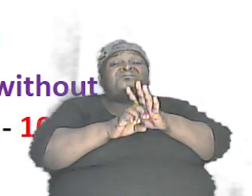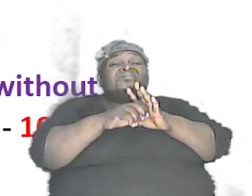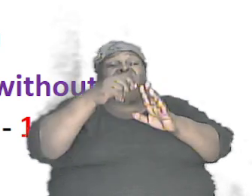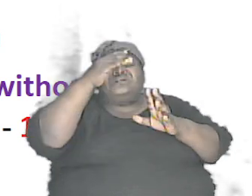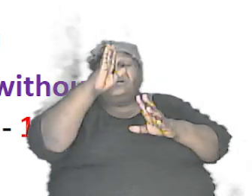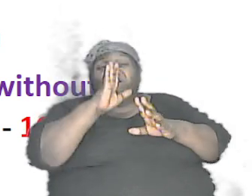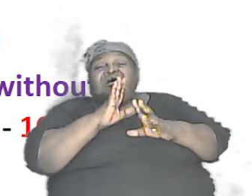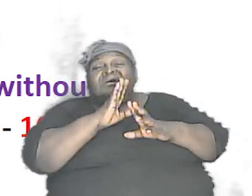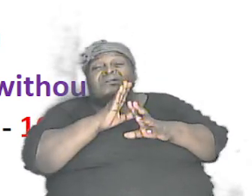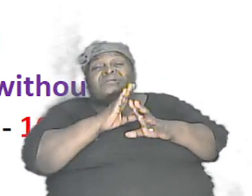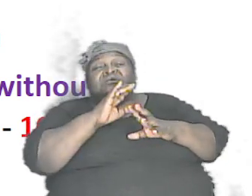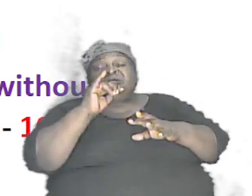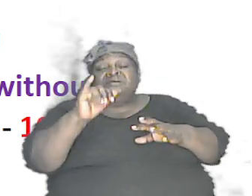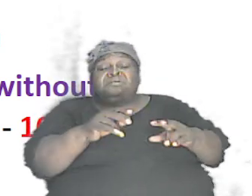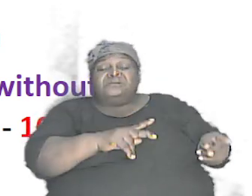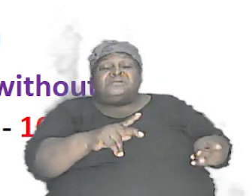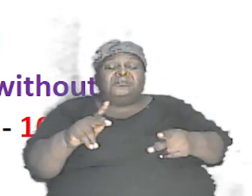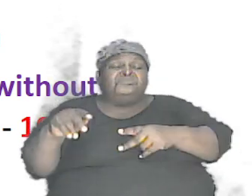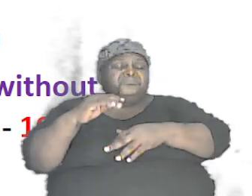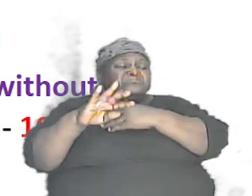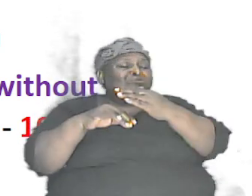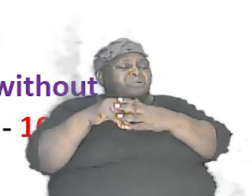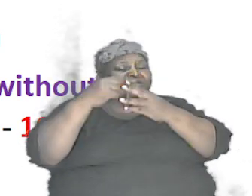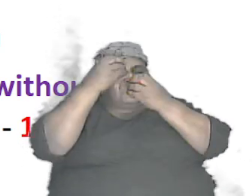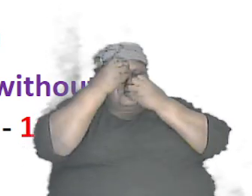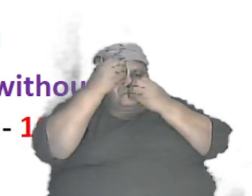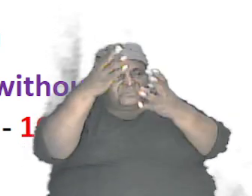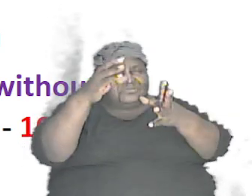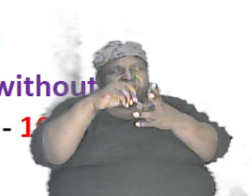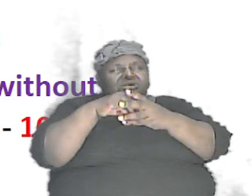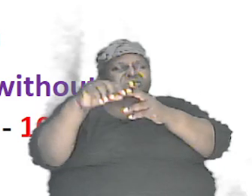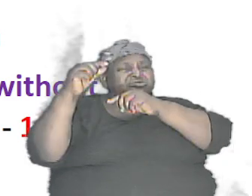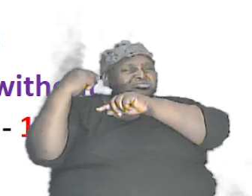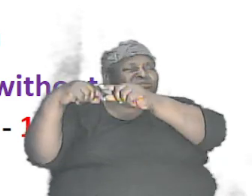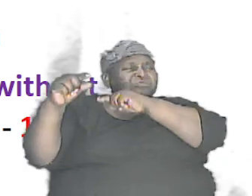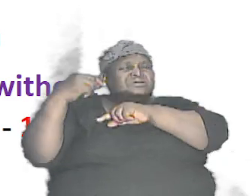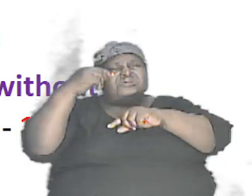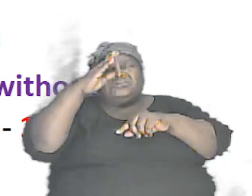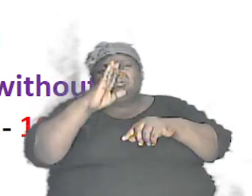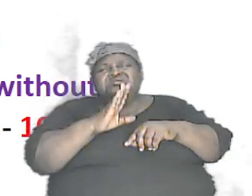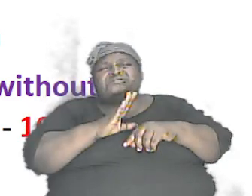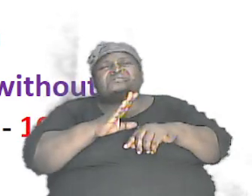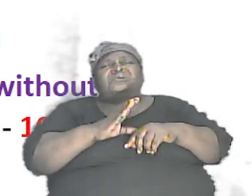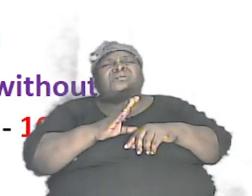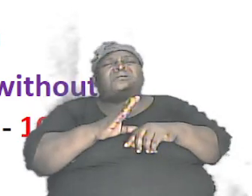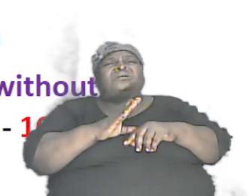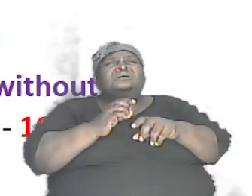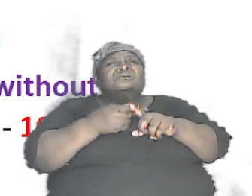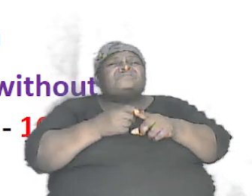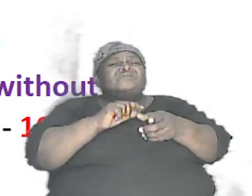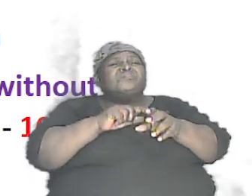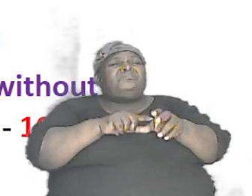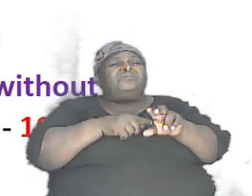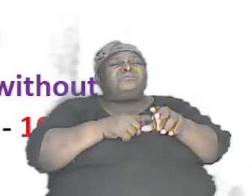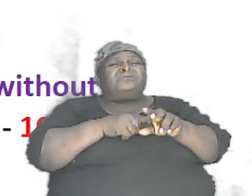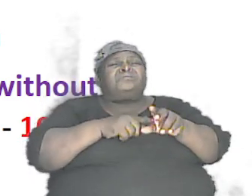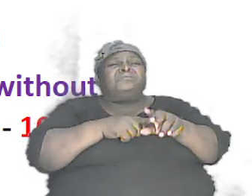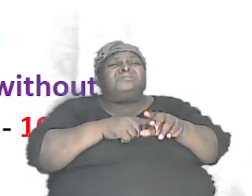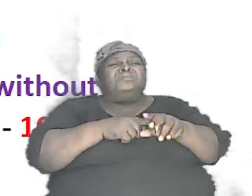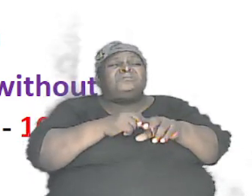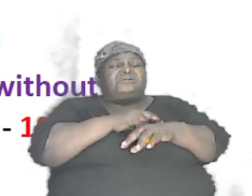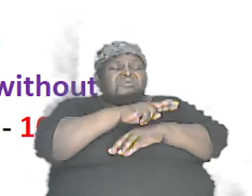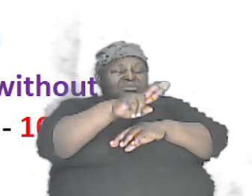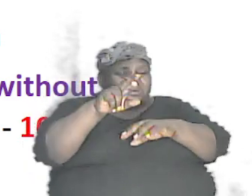God that placed all the information in the gene because he determined from the beginning that they were going to be